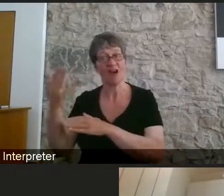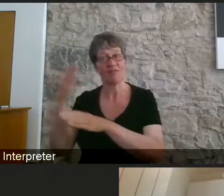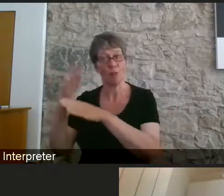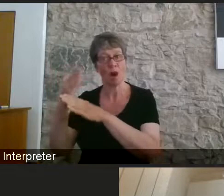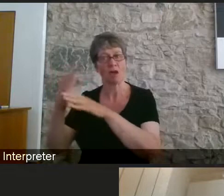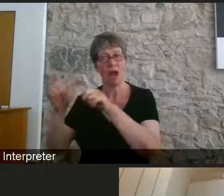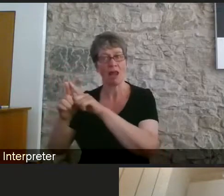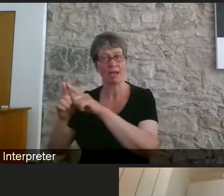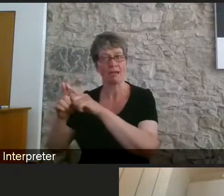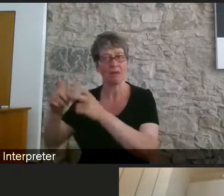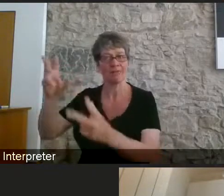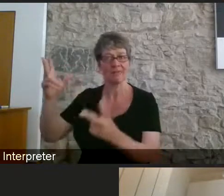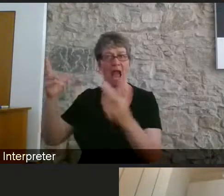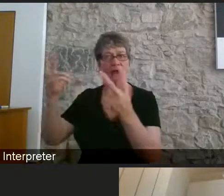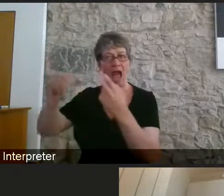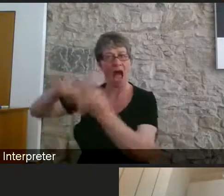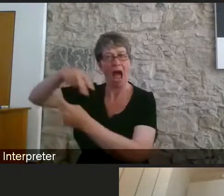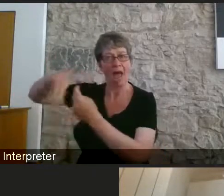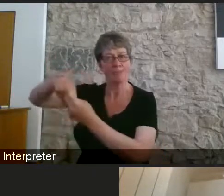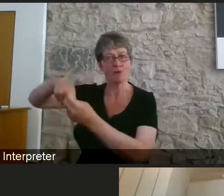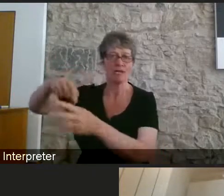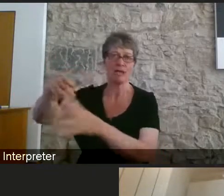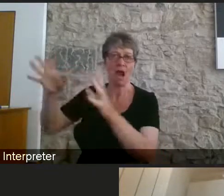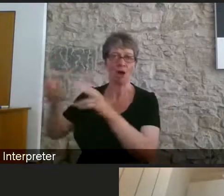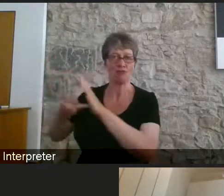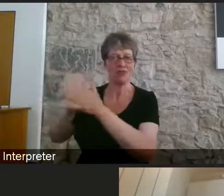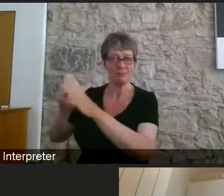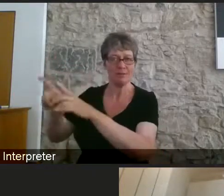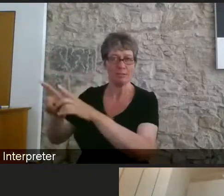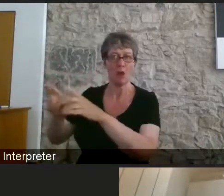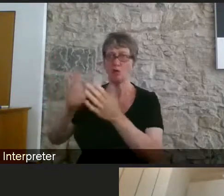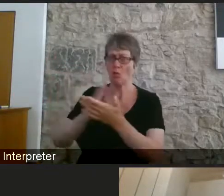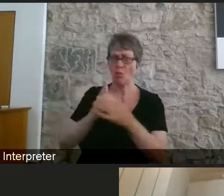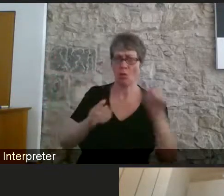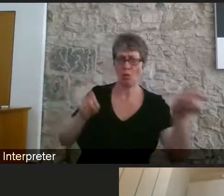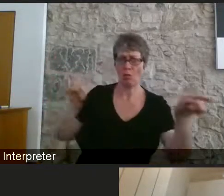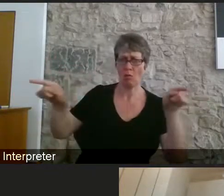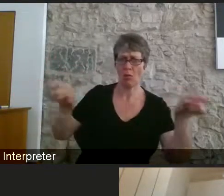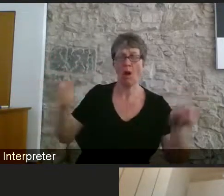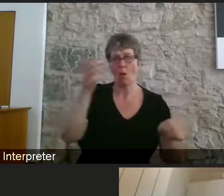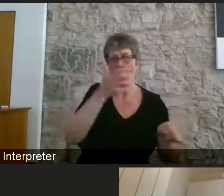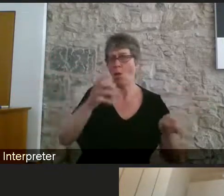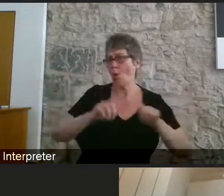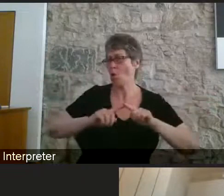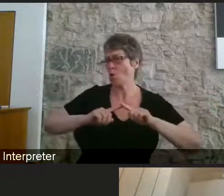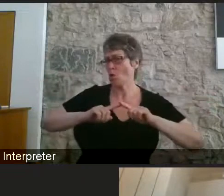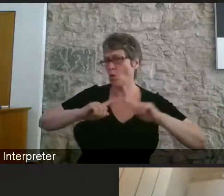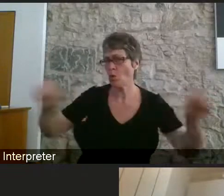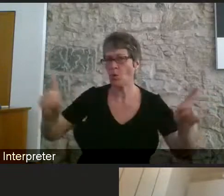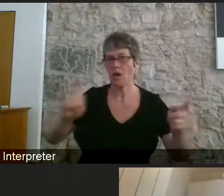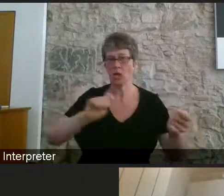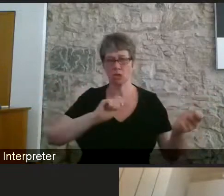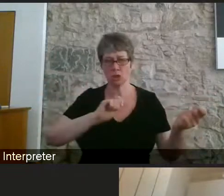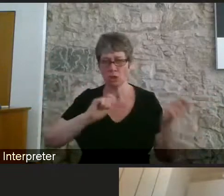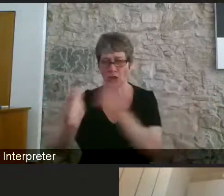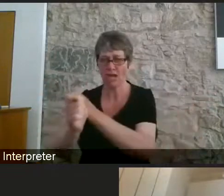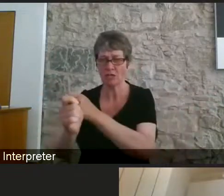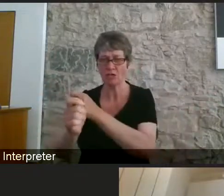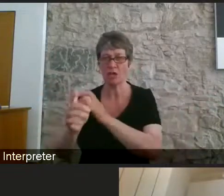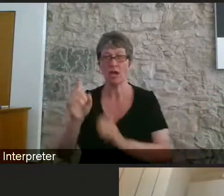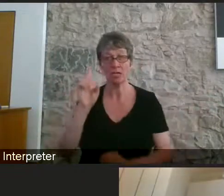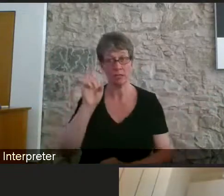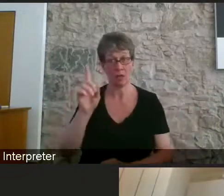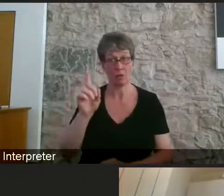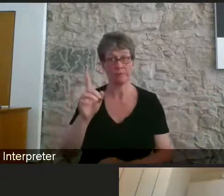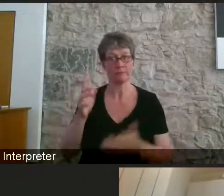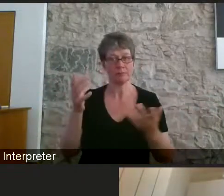change. Now, what we know from this, and from what my evidence shows, is that this is not the case that this